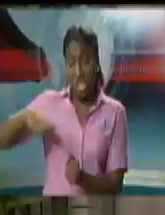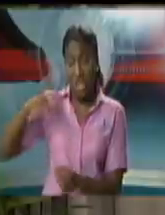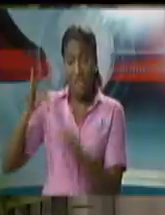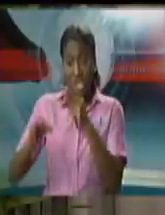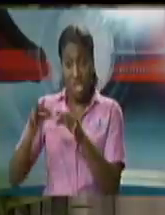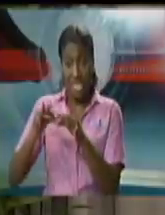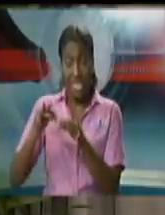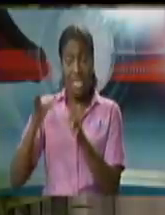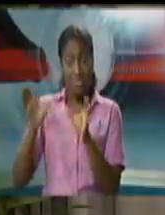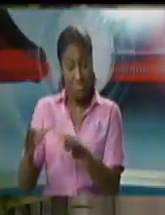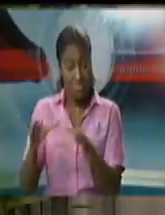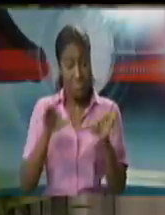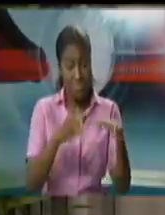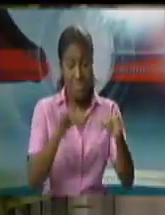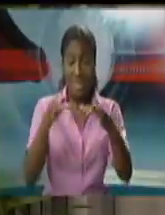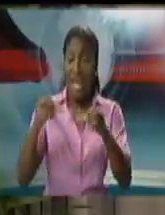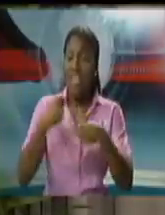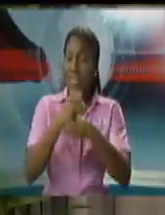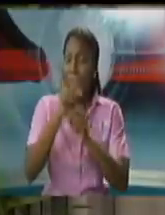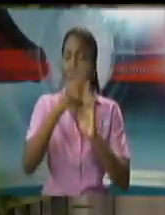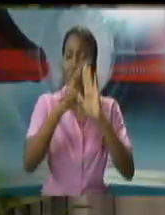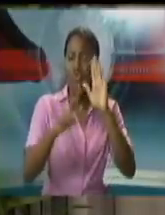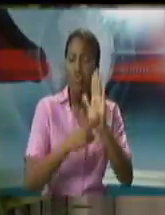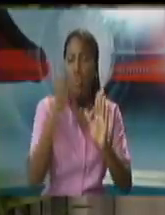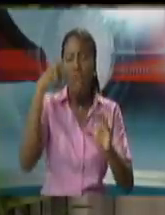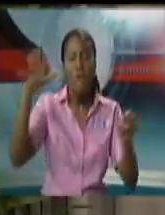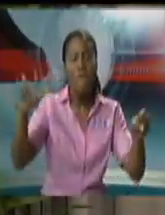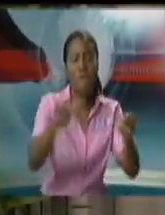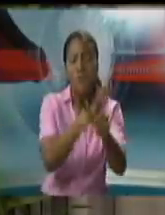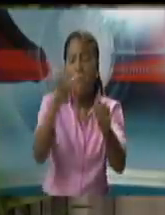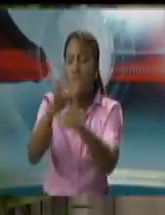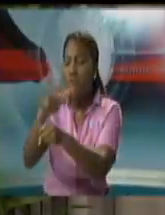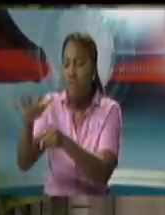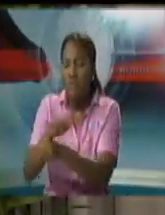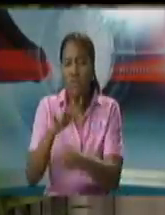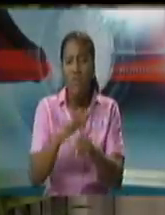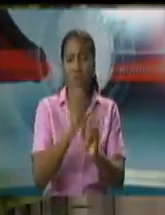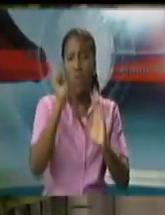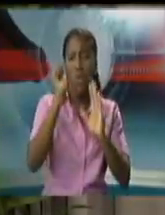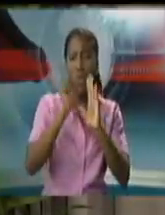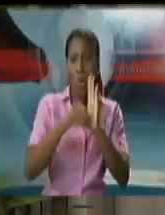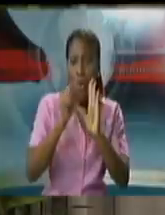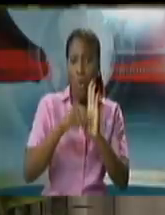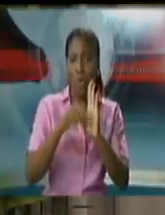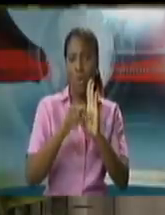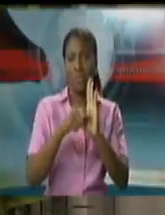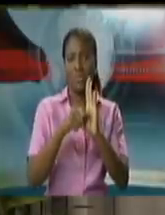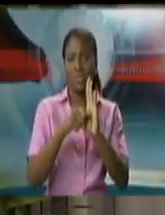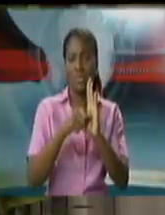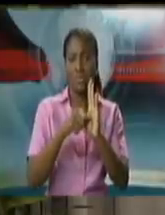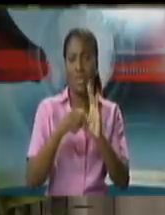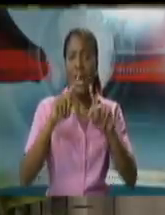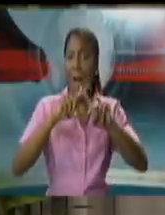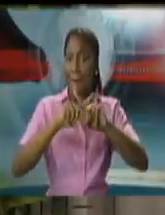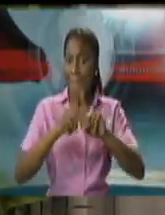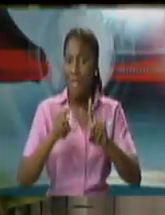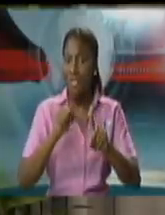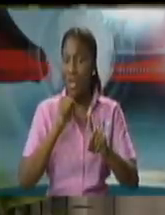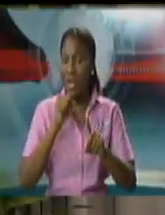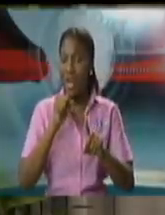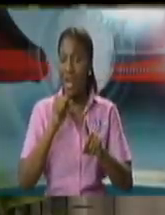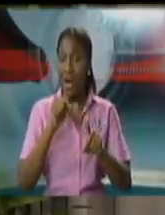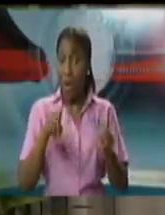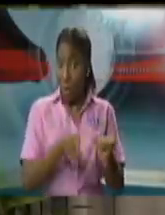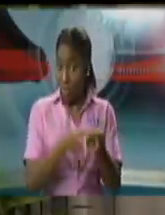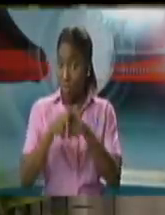practice directions and rules that allow for full virtual courts. Permit me at this opportunity to tell you that's